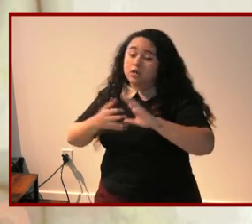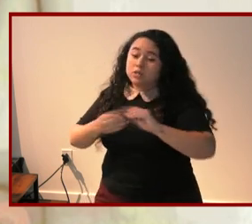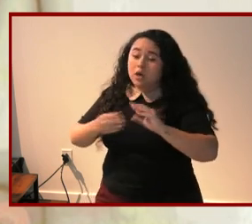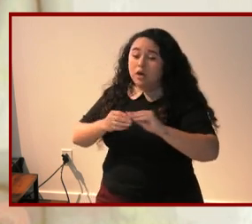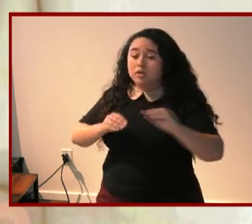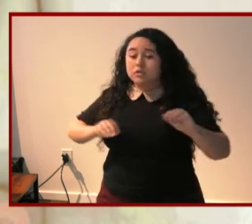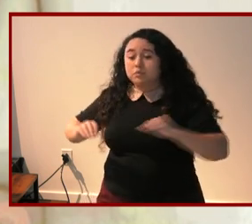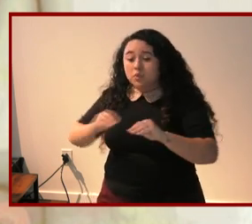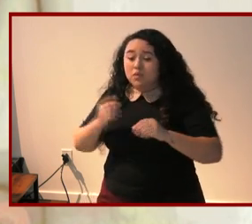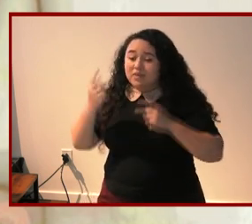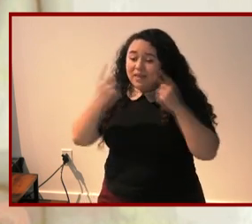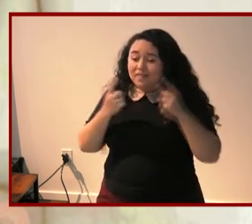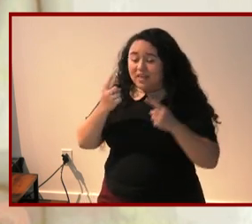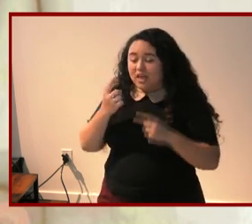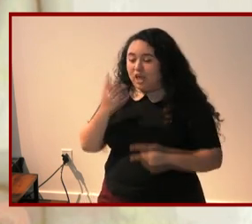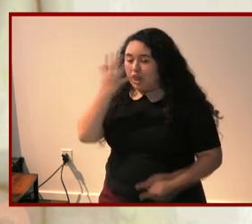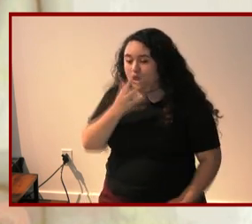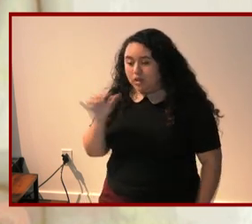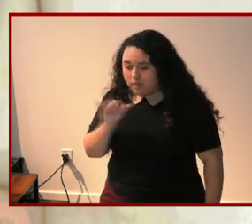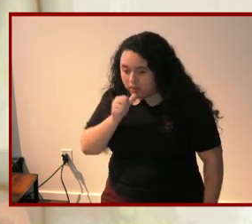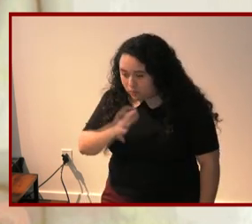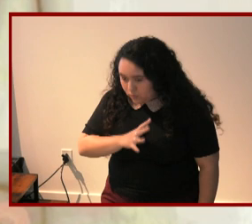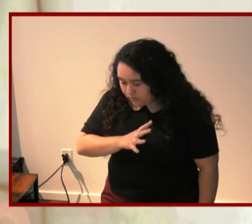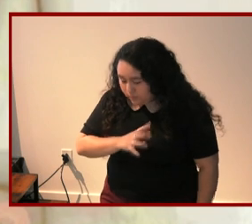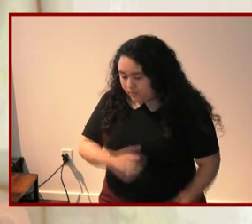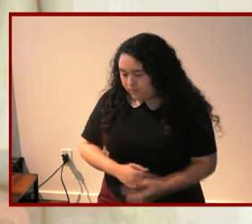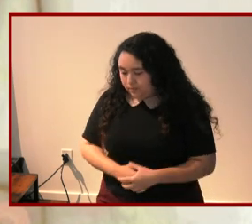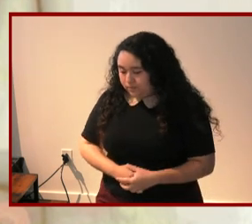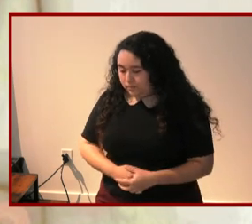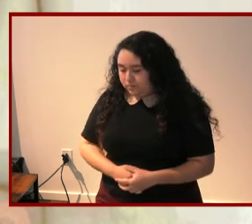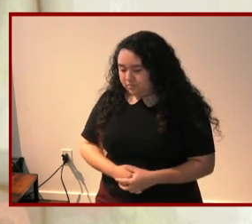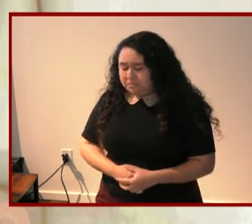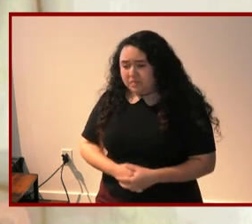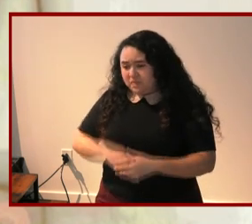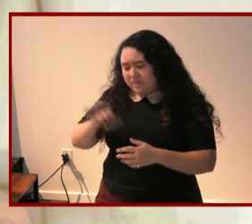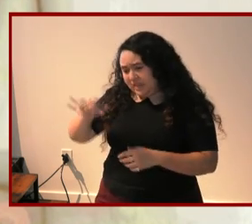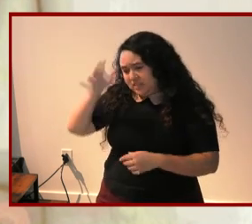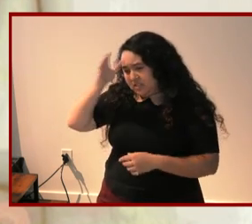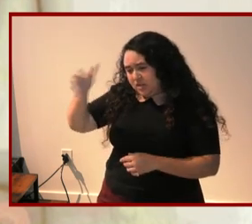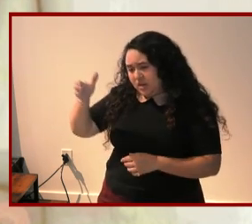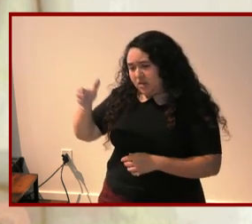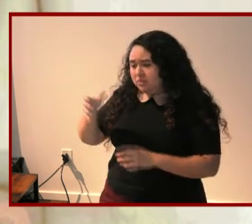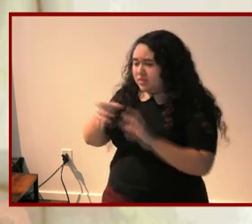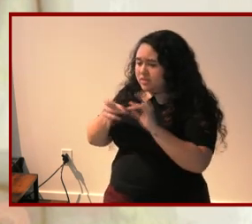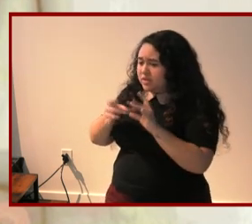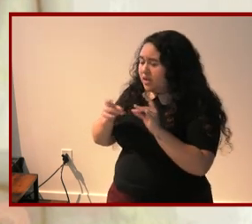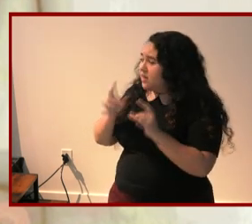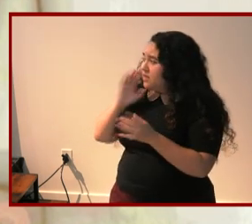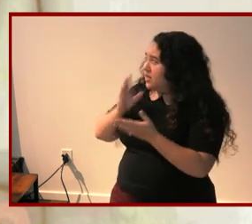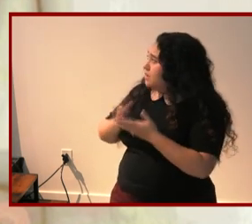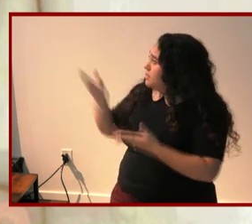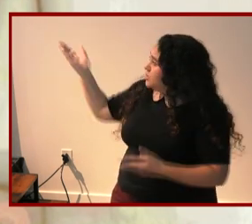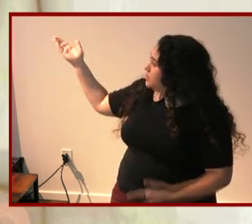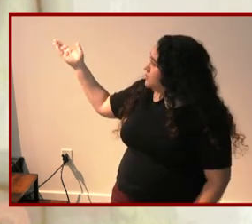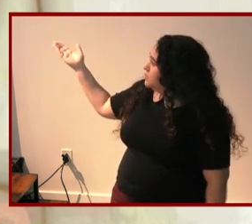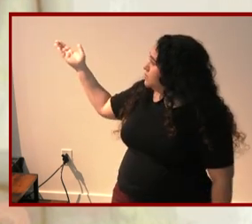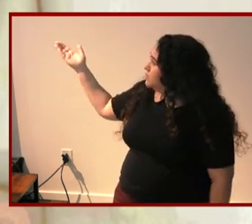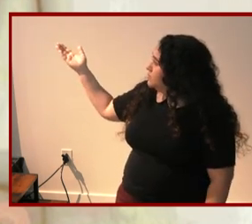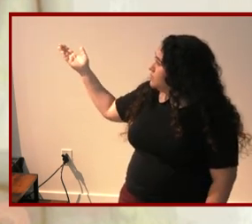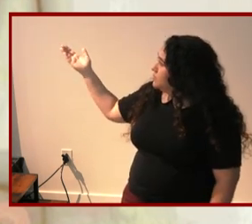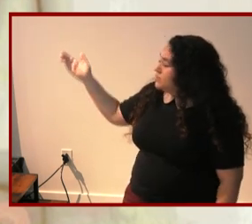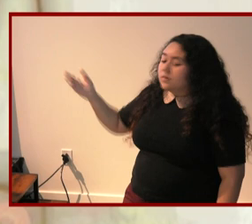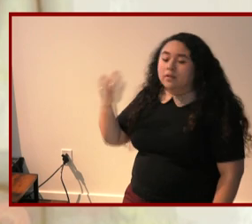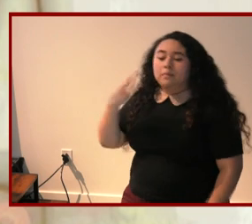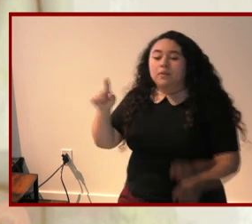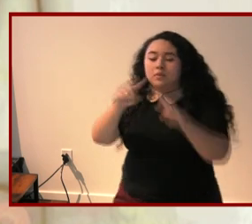think and look like a woman this is illustrated in the amusing image on the screen a blue